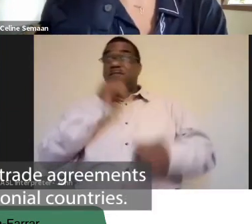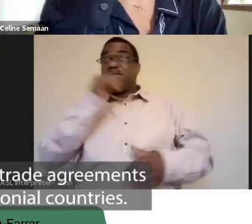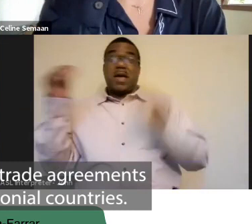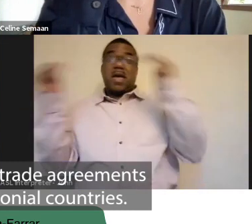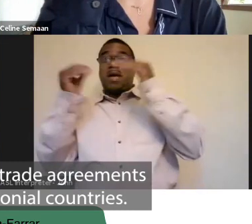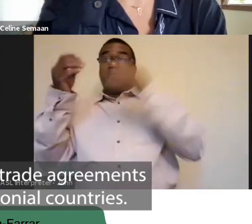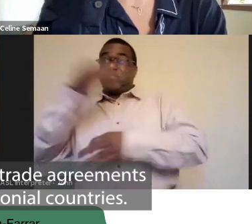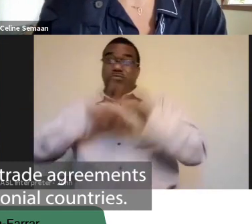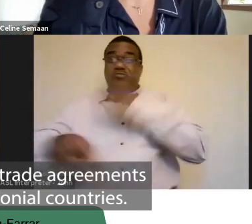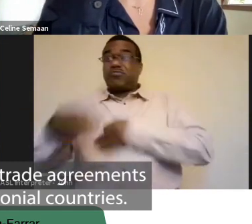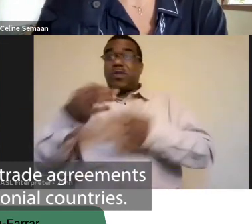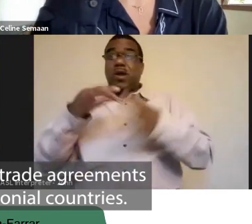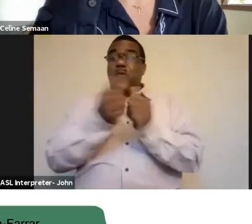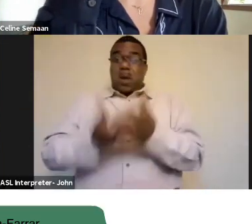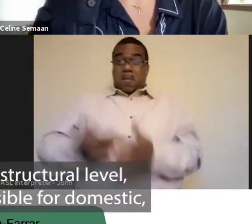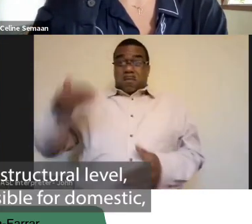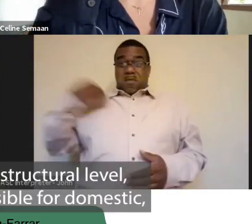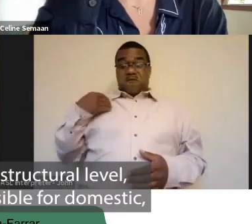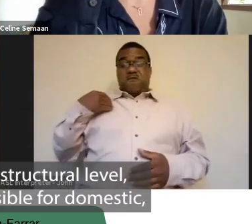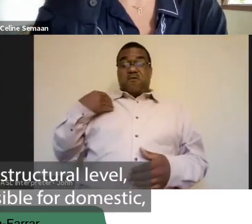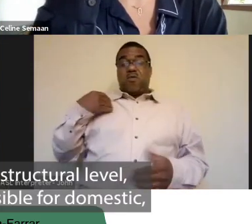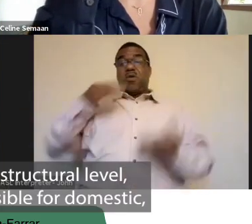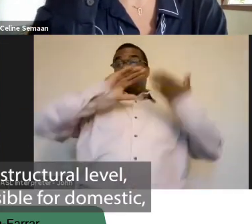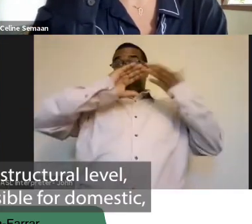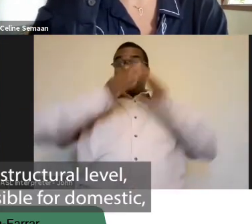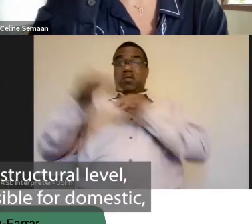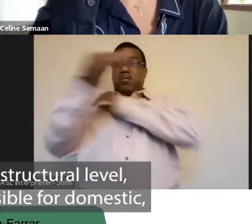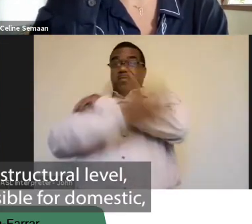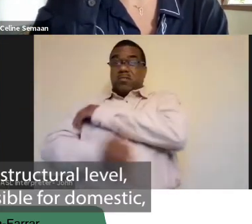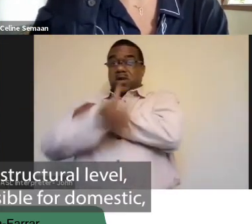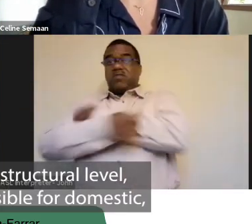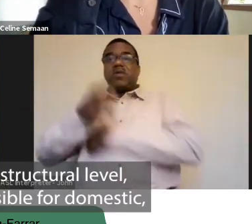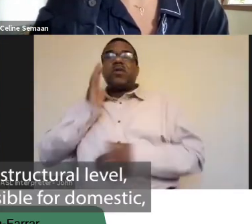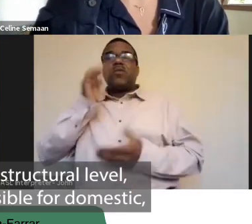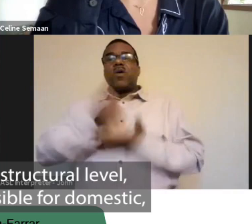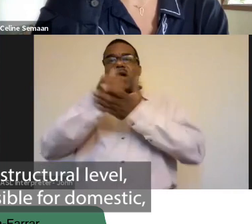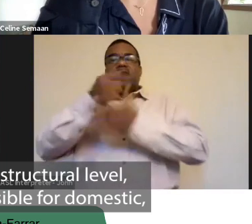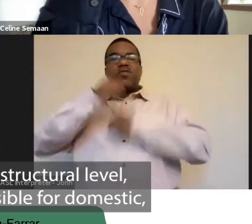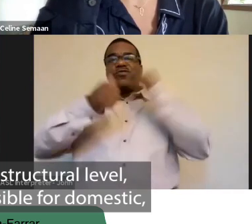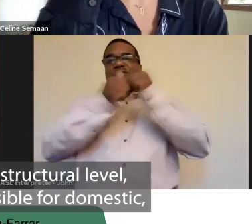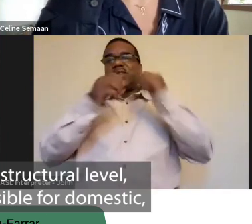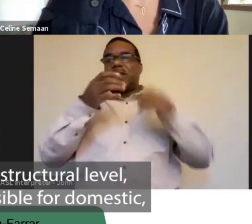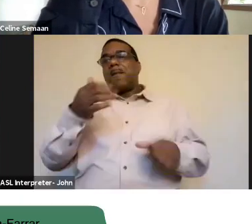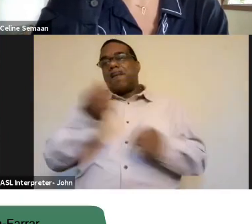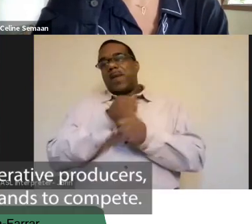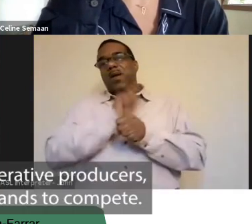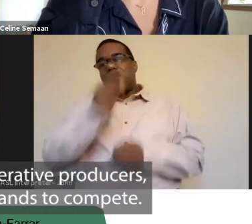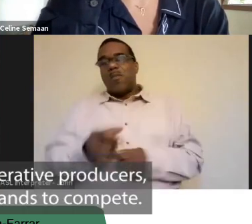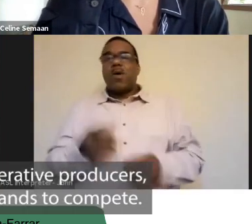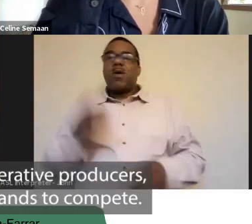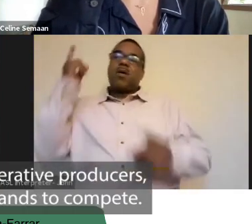agreements with former colonial countries. That helps on a structural level, make it more feasible for domestic,